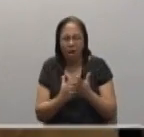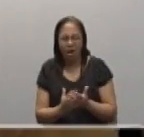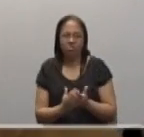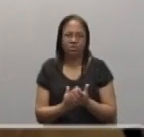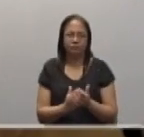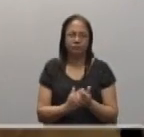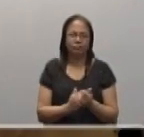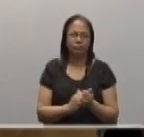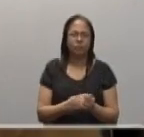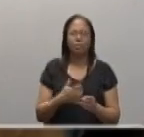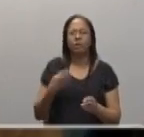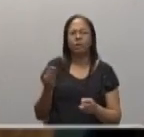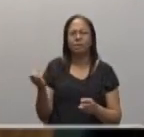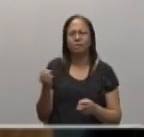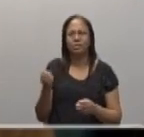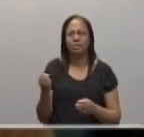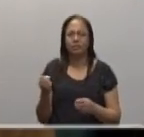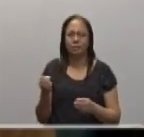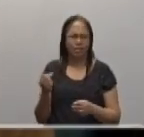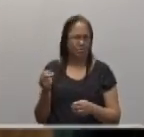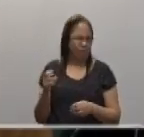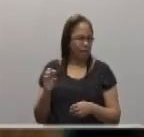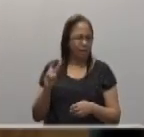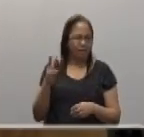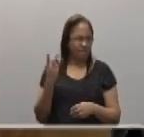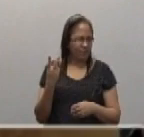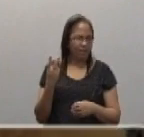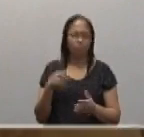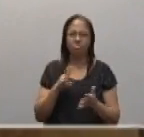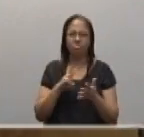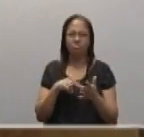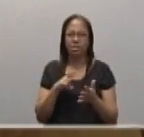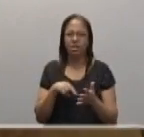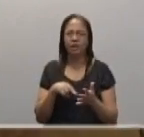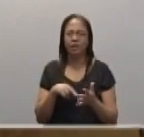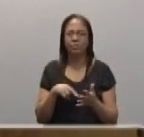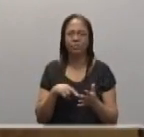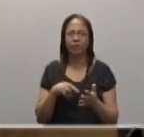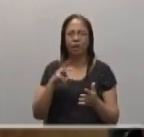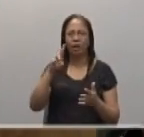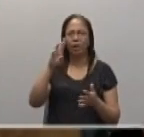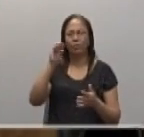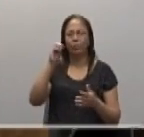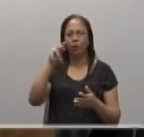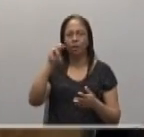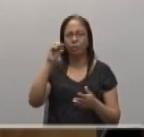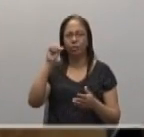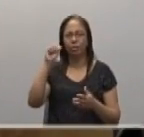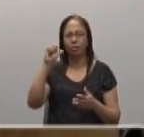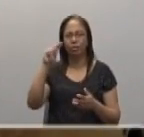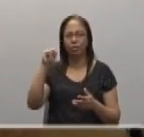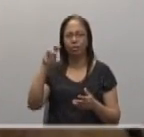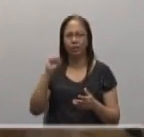dear Bancis, introduce us to the second reading. Beautiful passage of the letter of St. Paul to the Romans. The